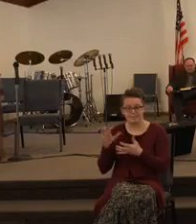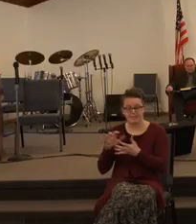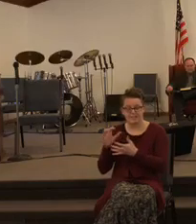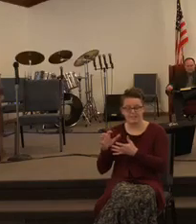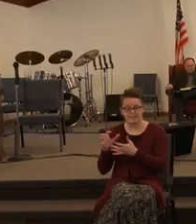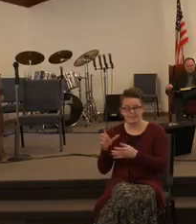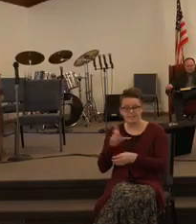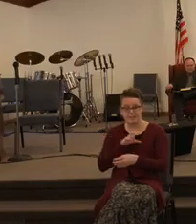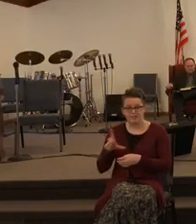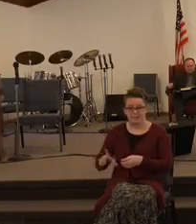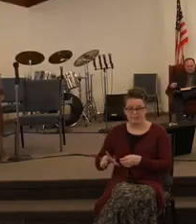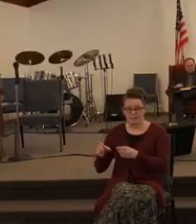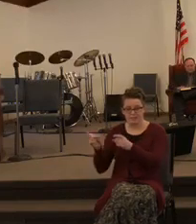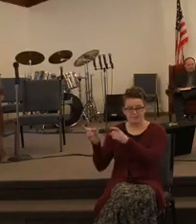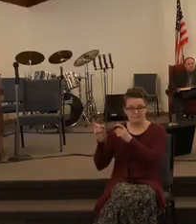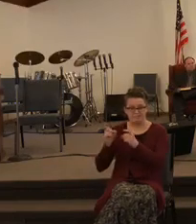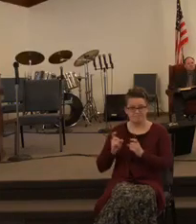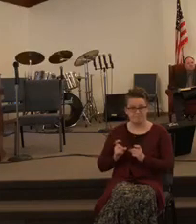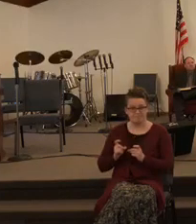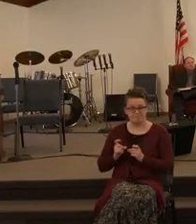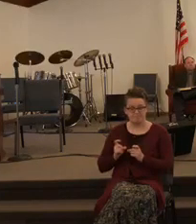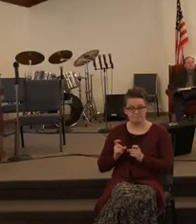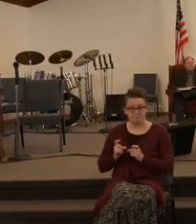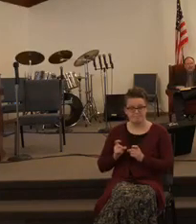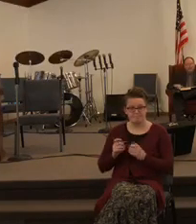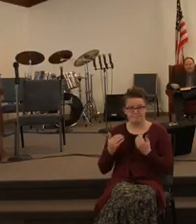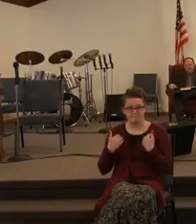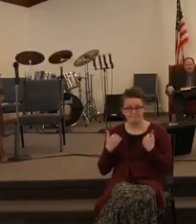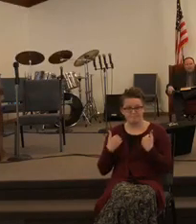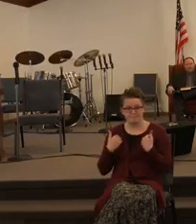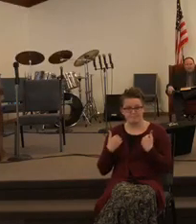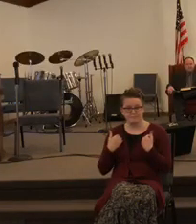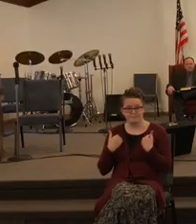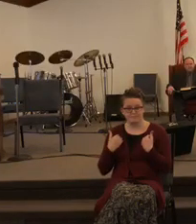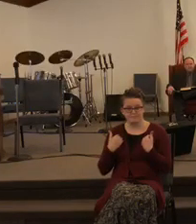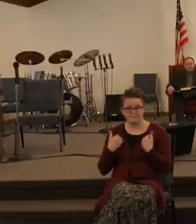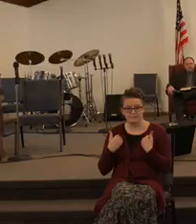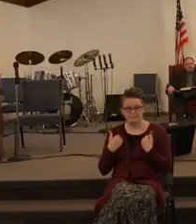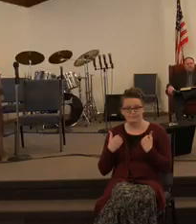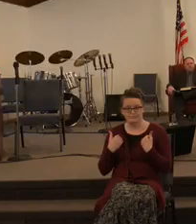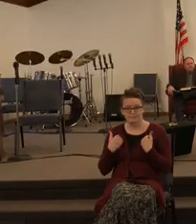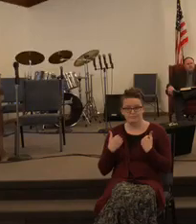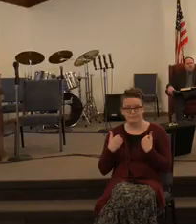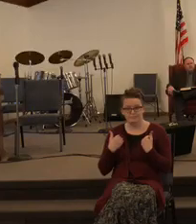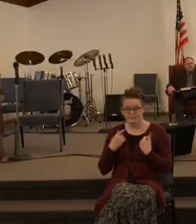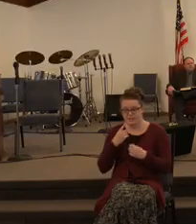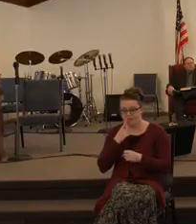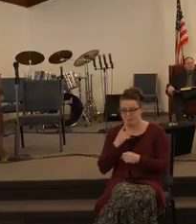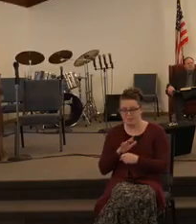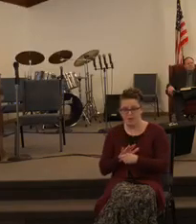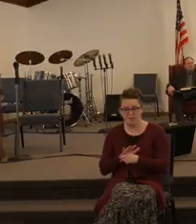Lord God giveth you to possess. The promise that was made